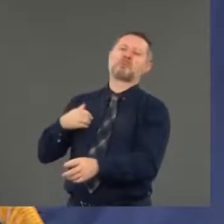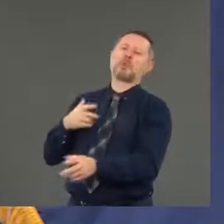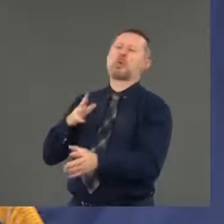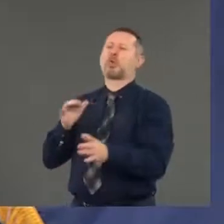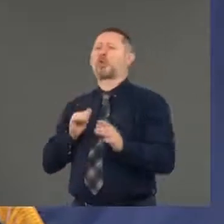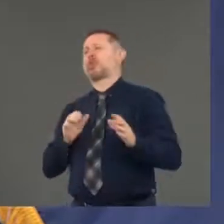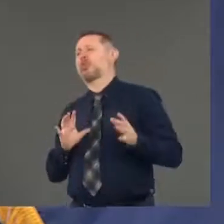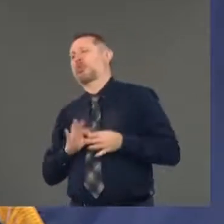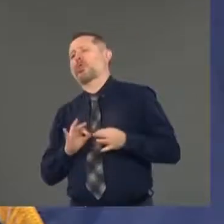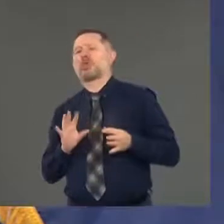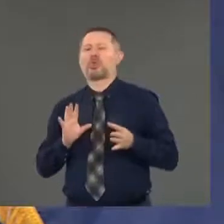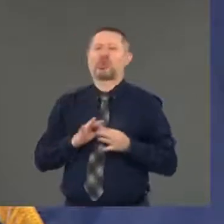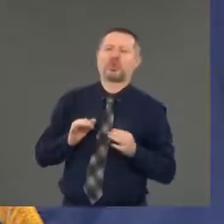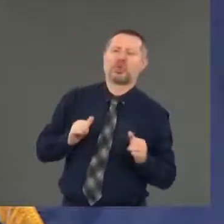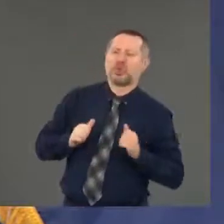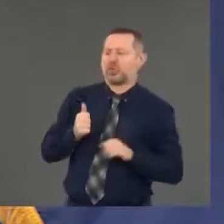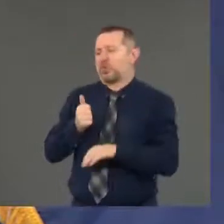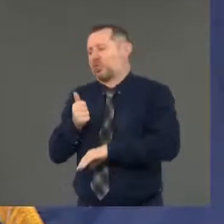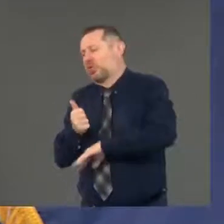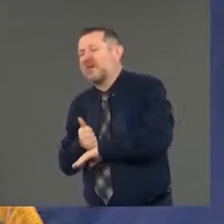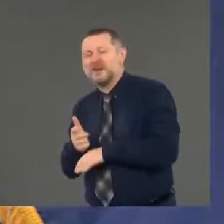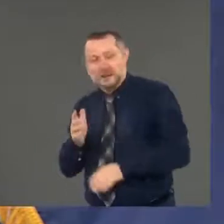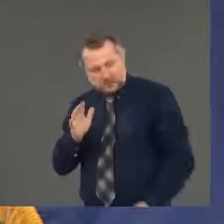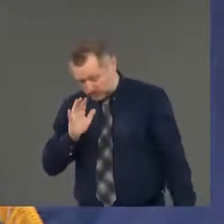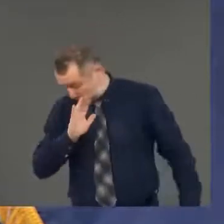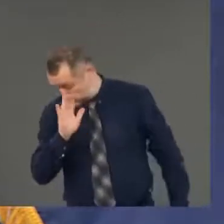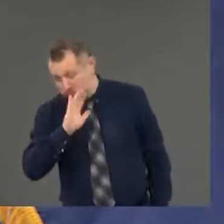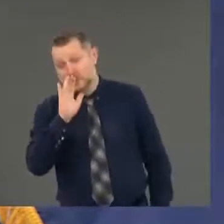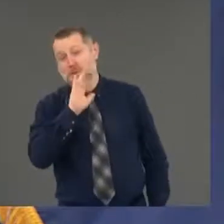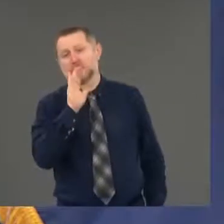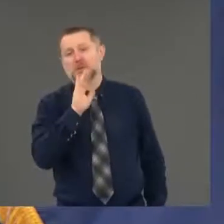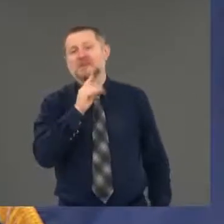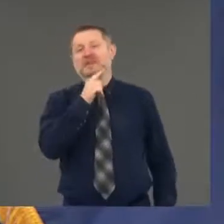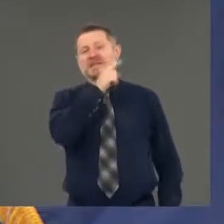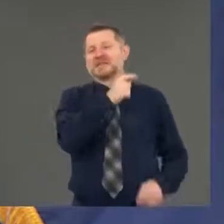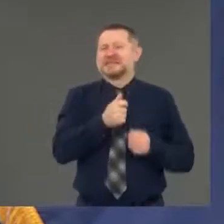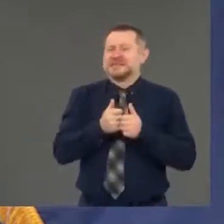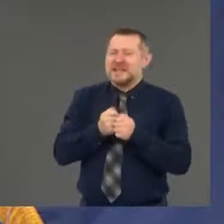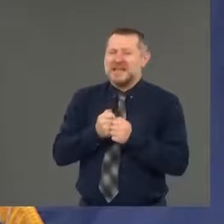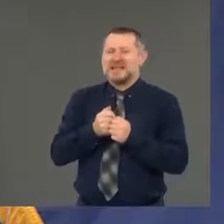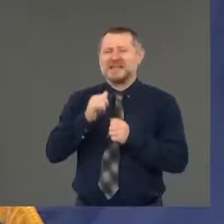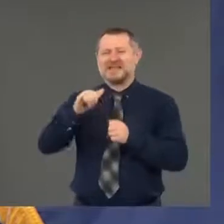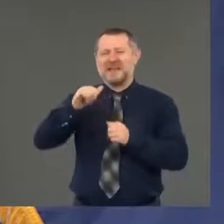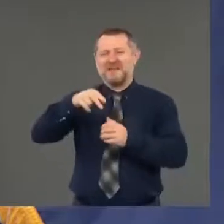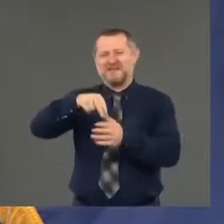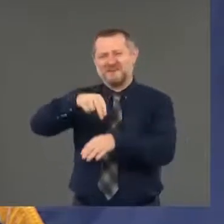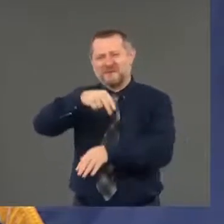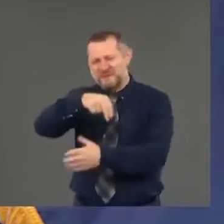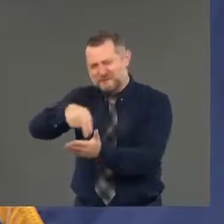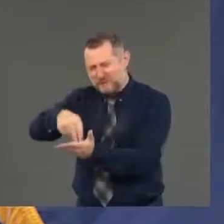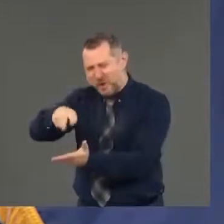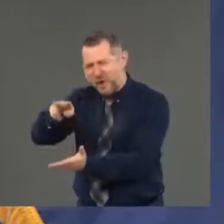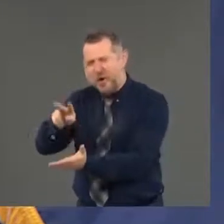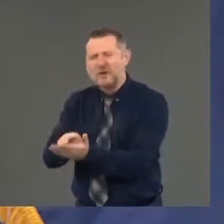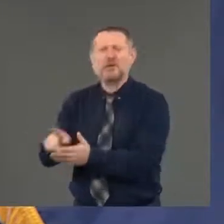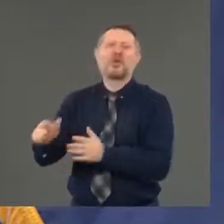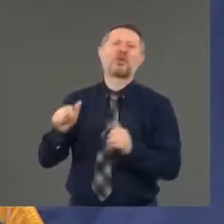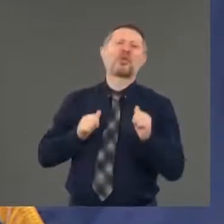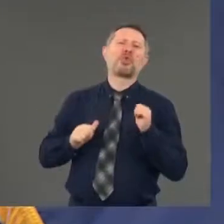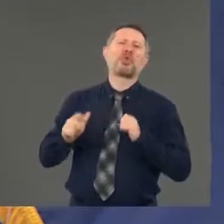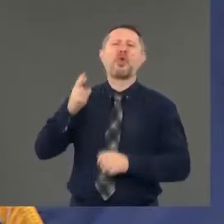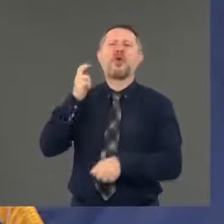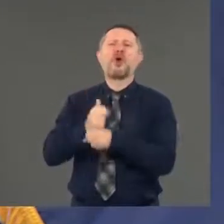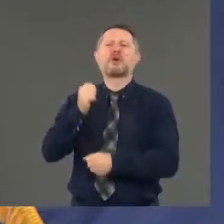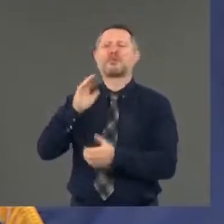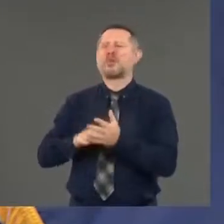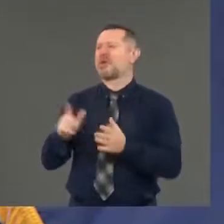The fall was harder than the push. I'm still trying to get my head around that. Disgusting. But, you